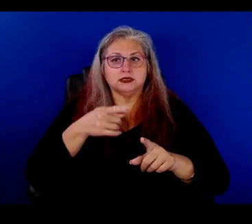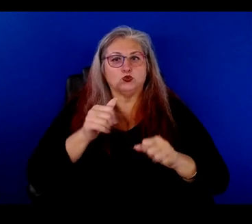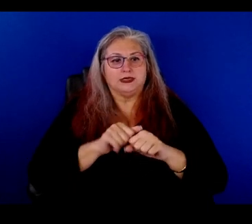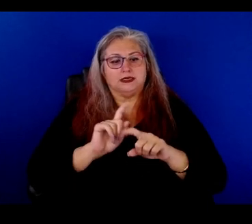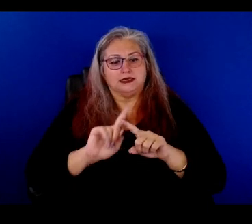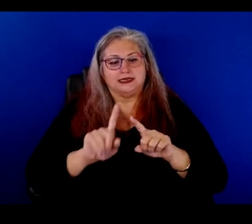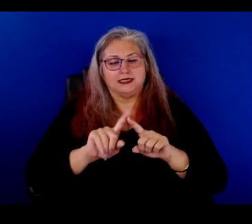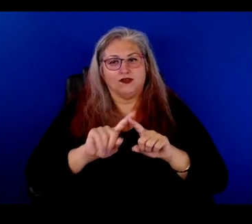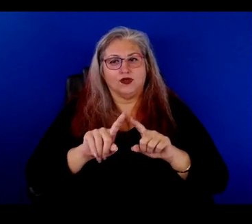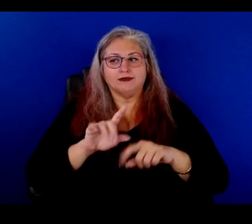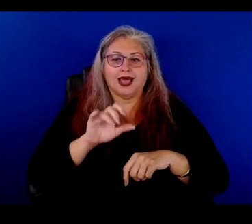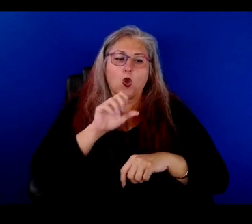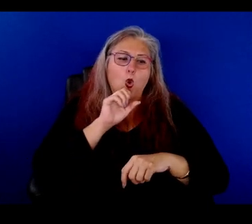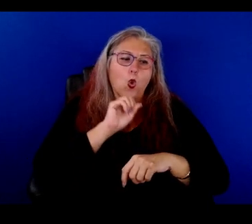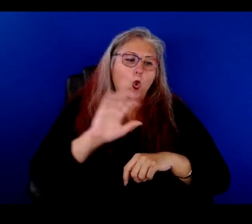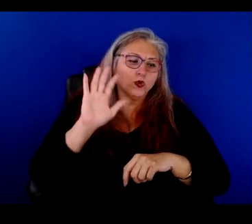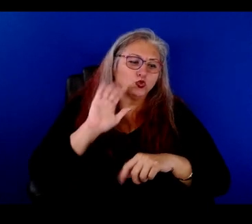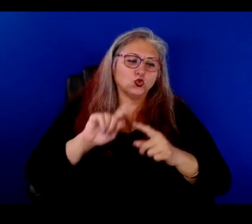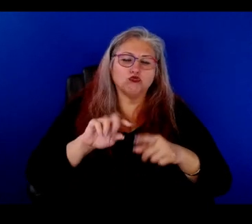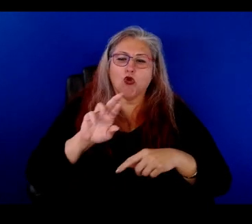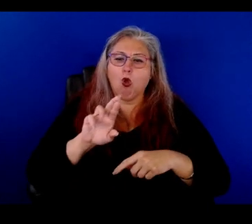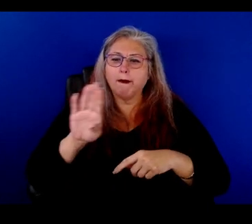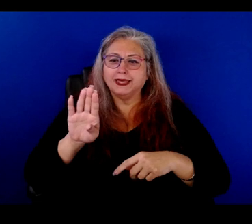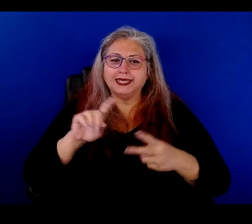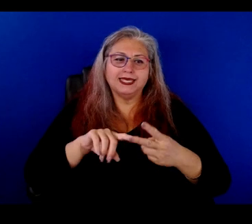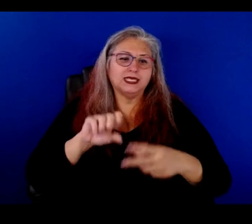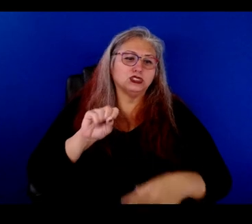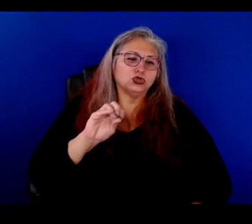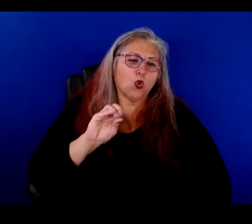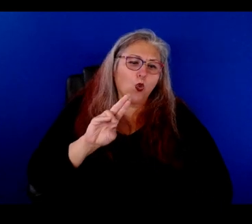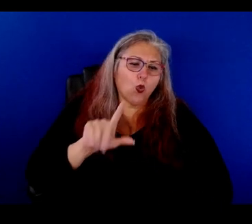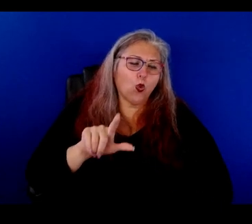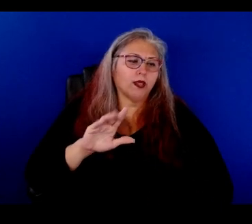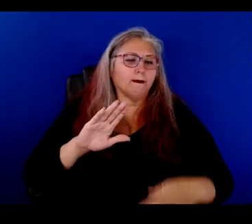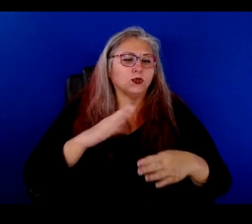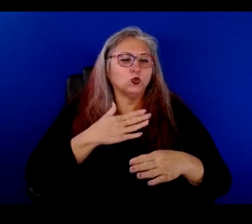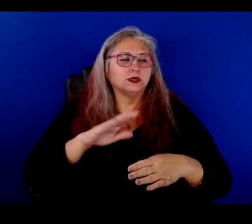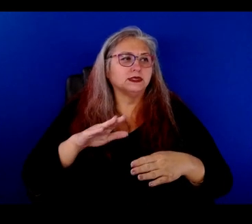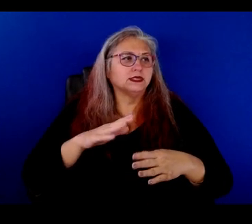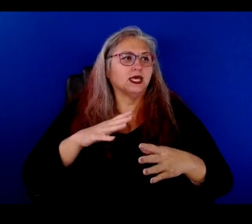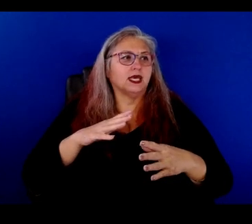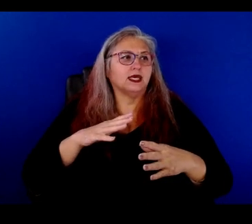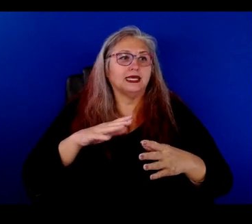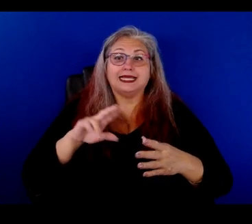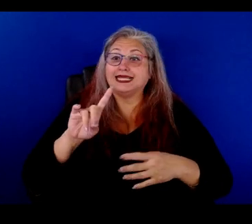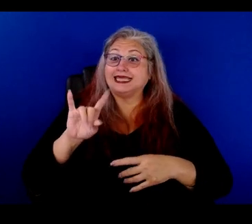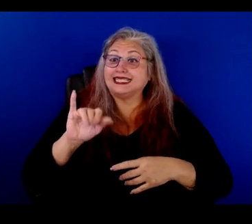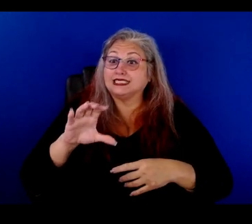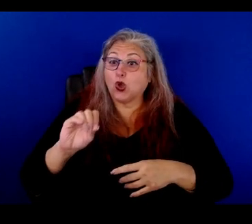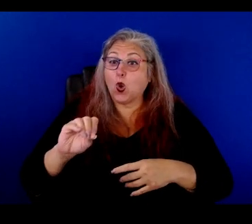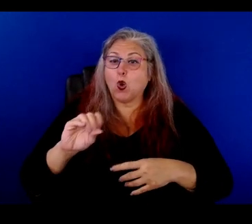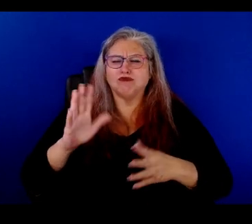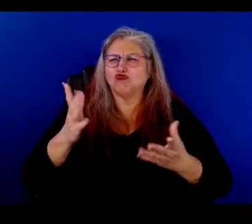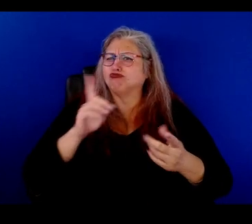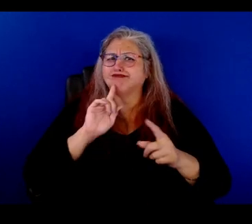different, you know, old school, uh, rhythm and blues, soul, soul music, uh, disco music, you know,